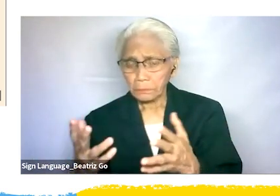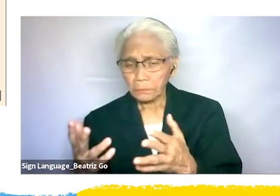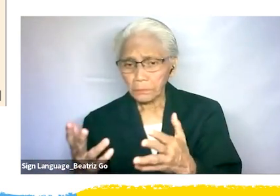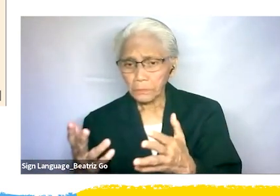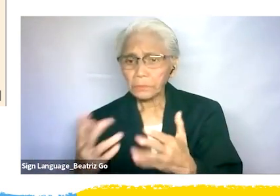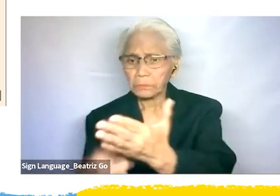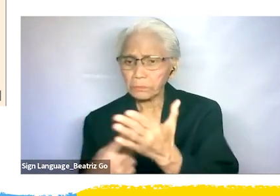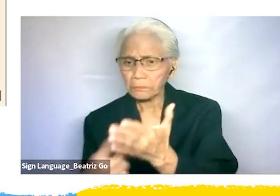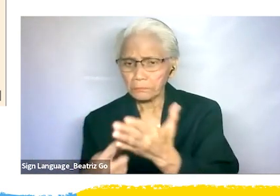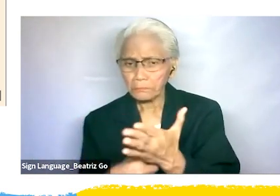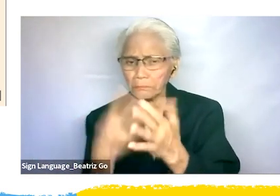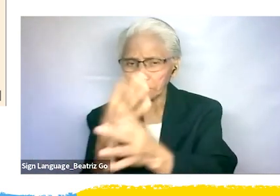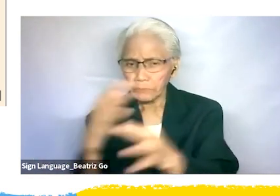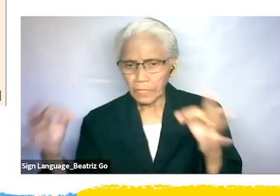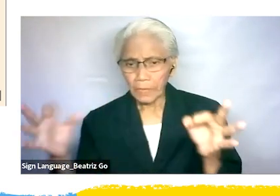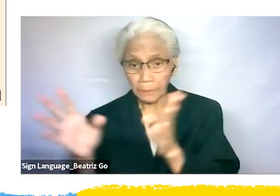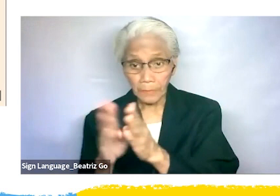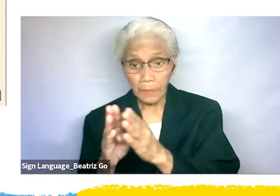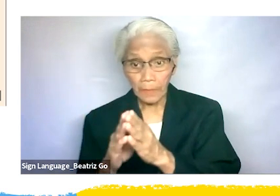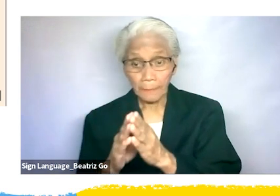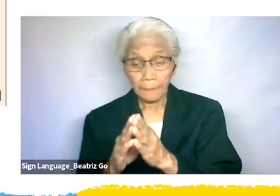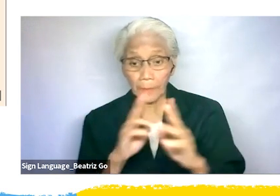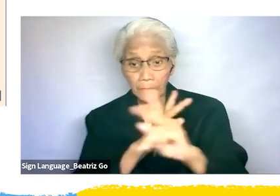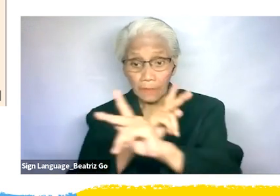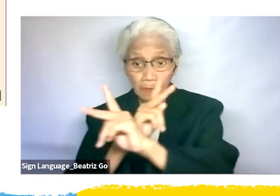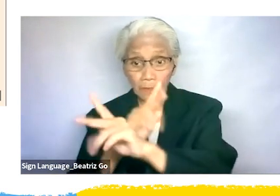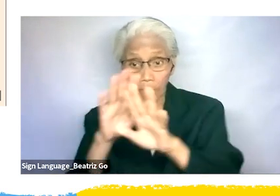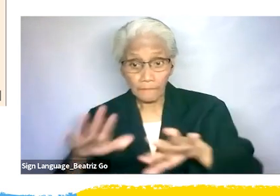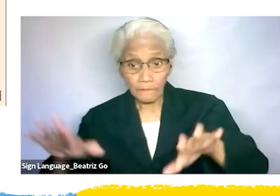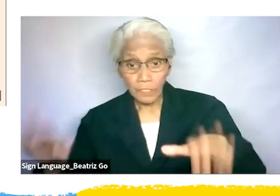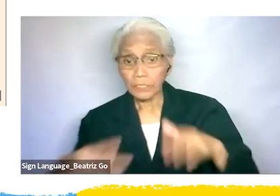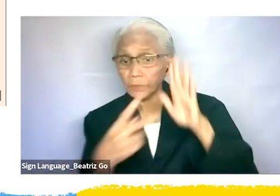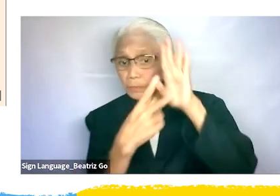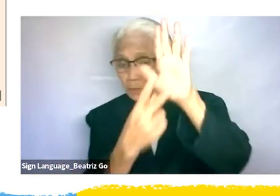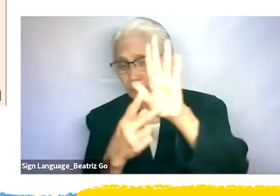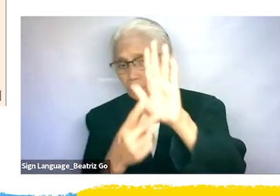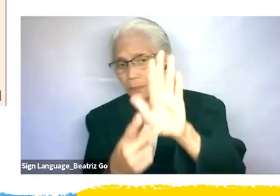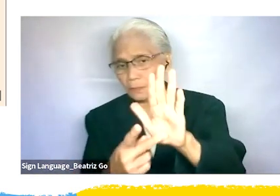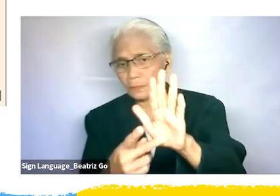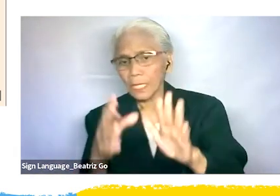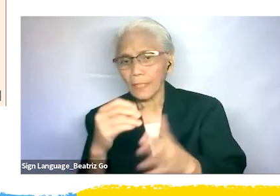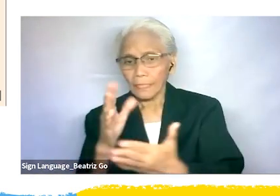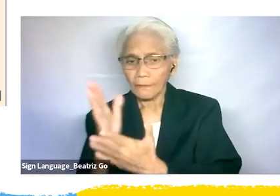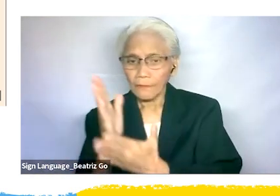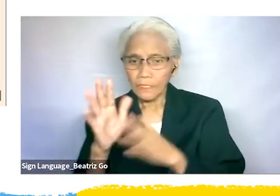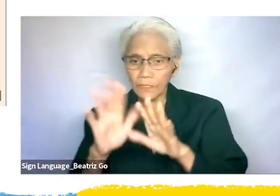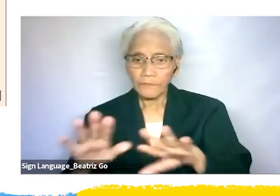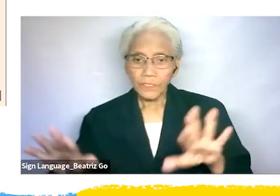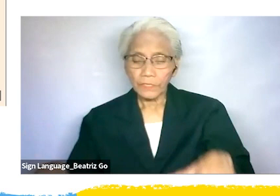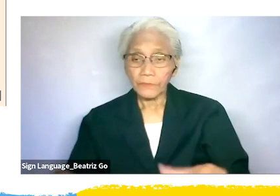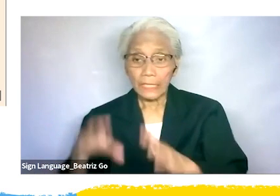assembly, the protection of shy protesters and the lives of children in criminal